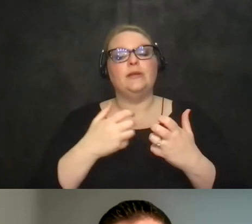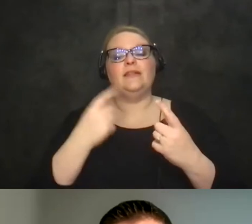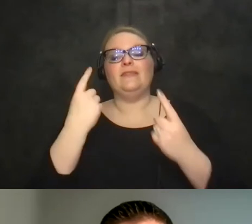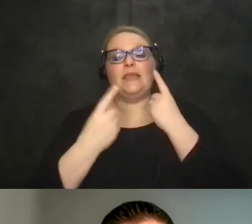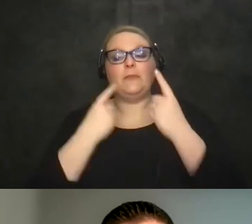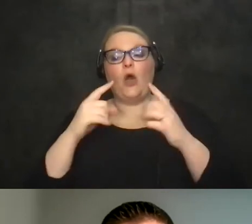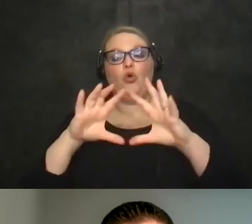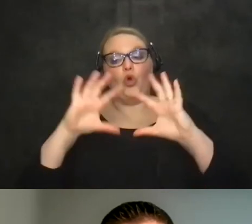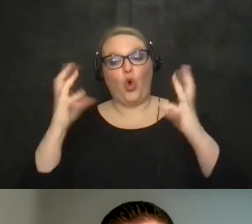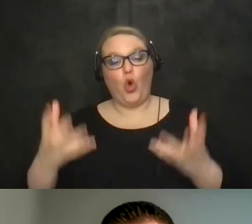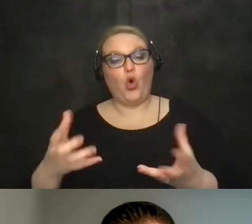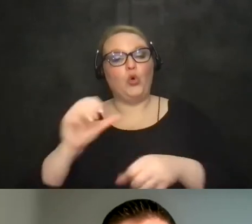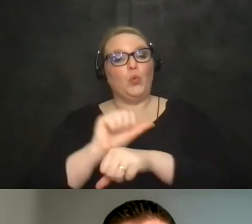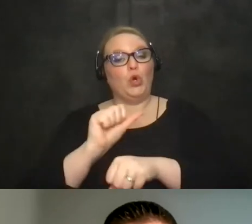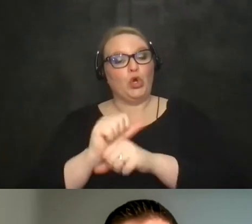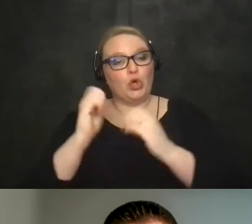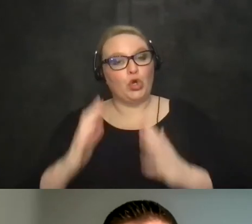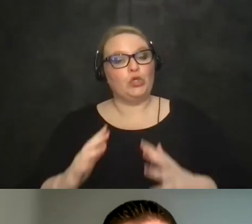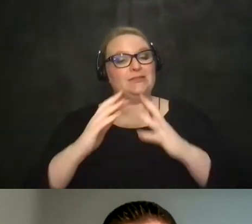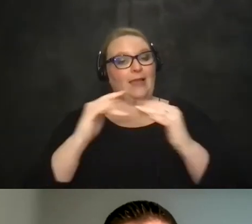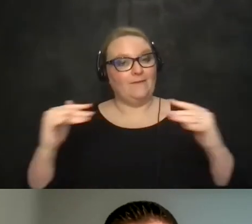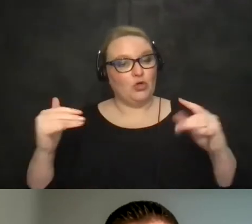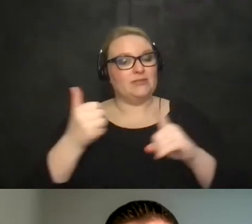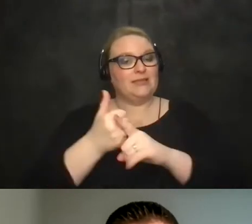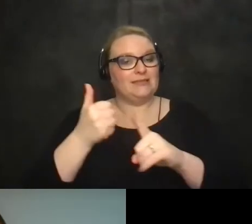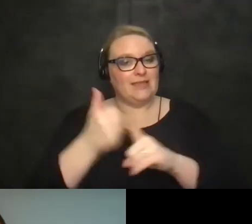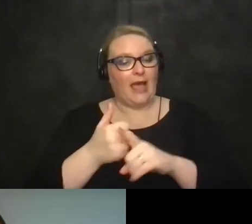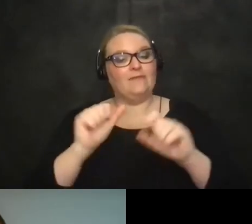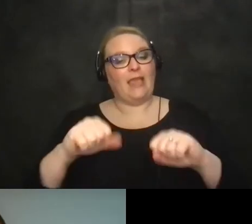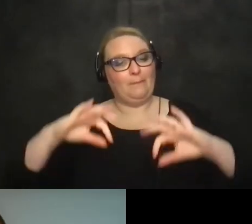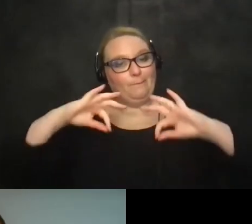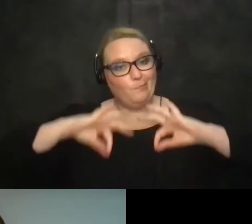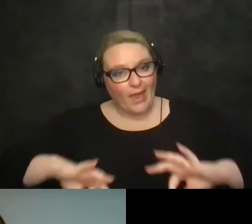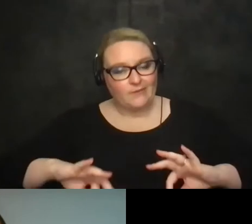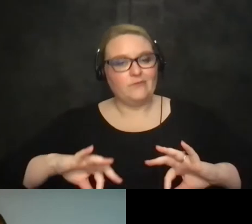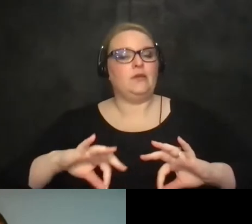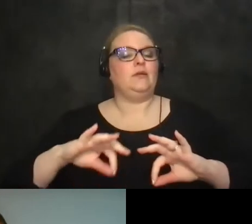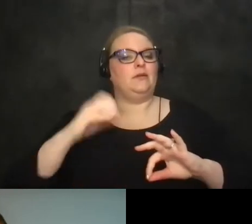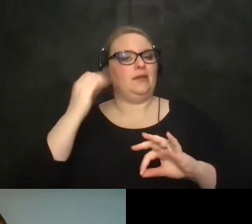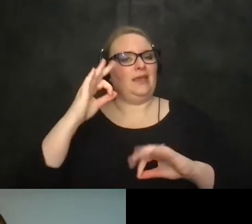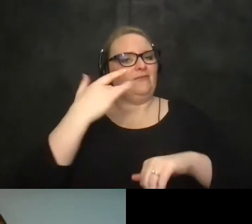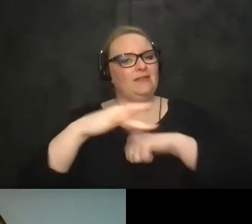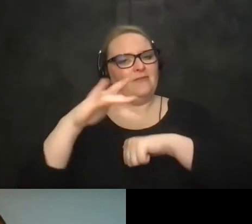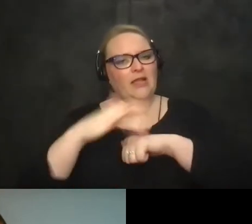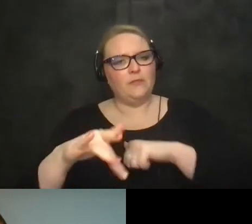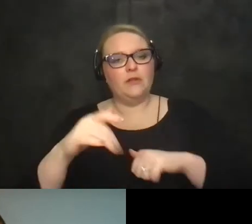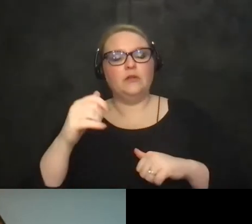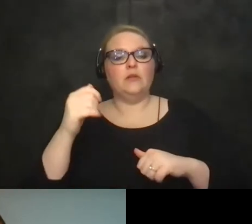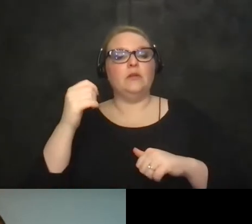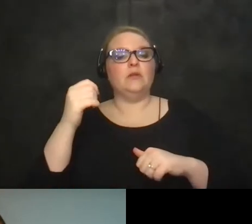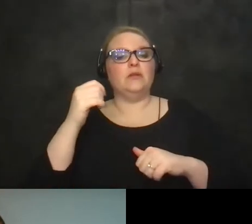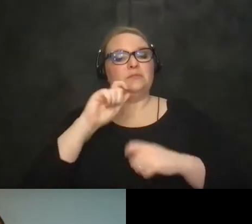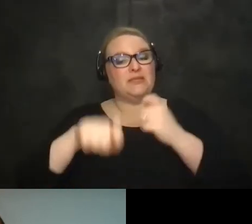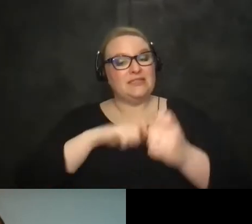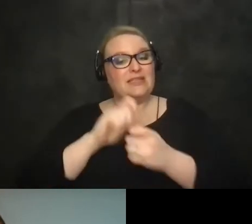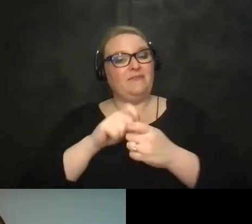workforce as a diverse workforce who can benefit from what we make available and specific intervention